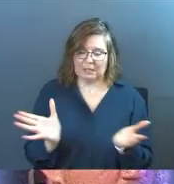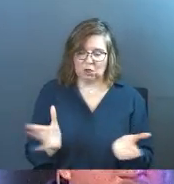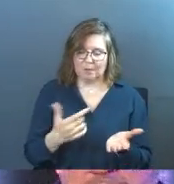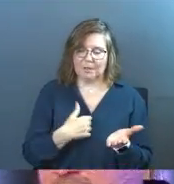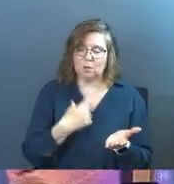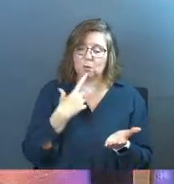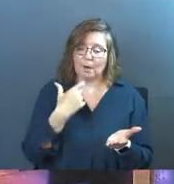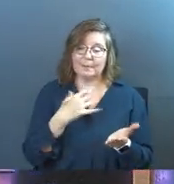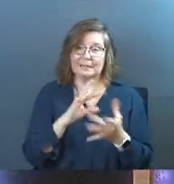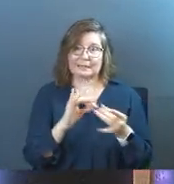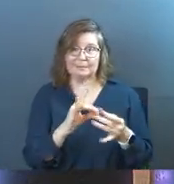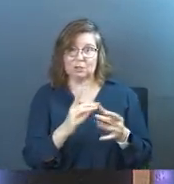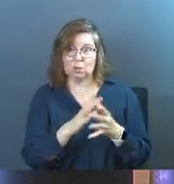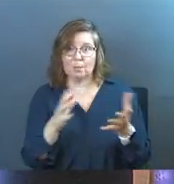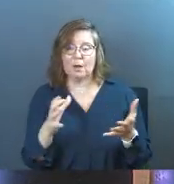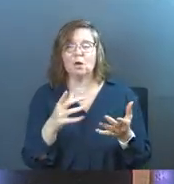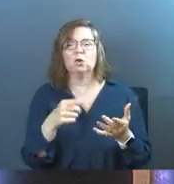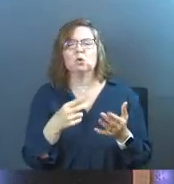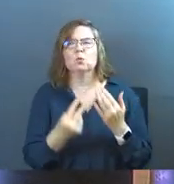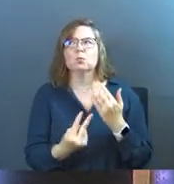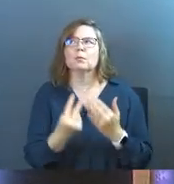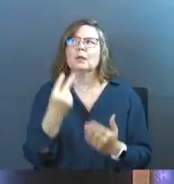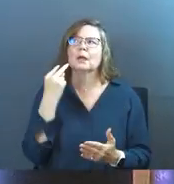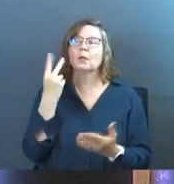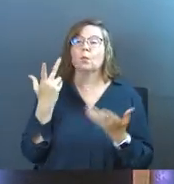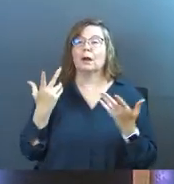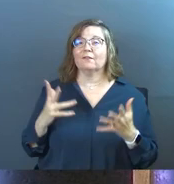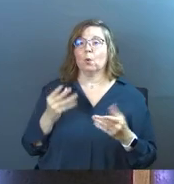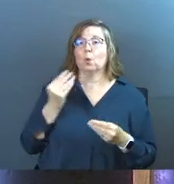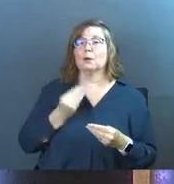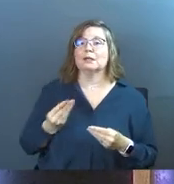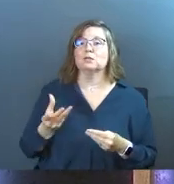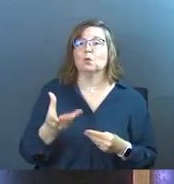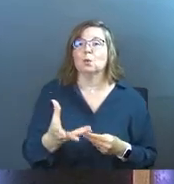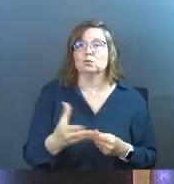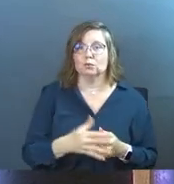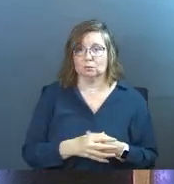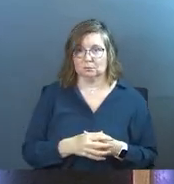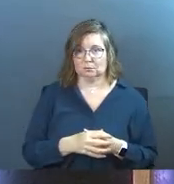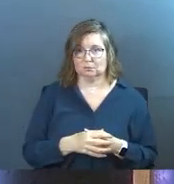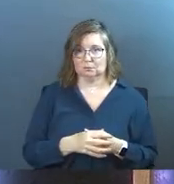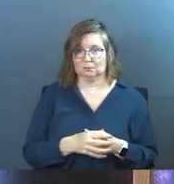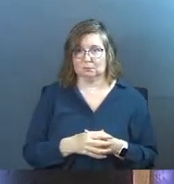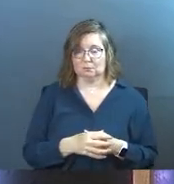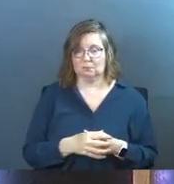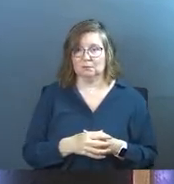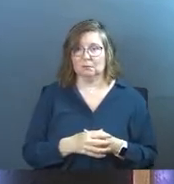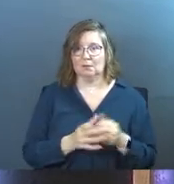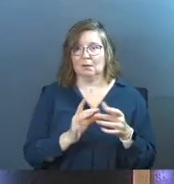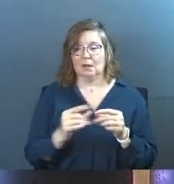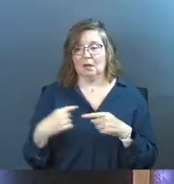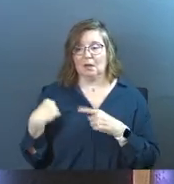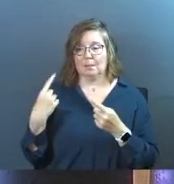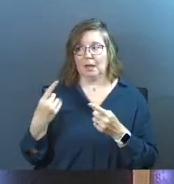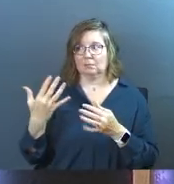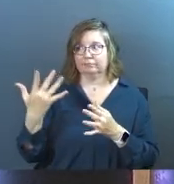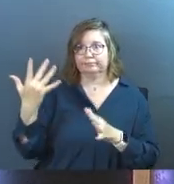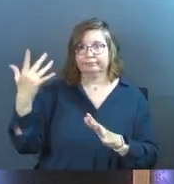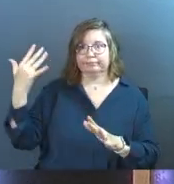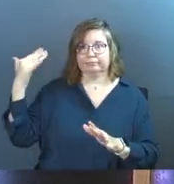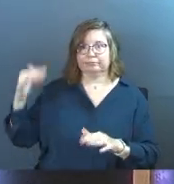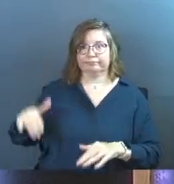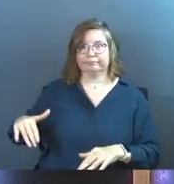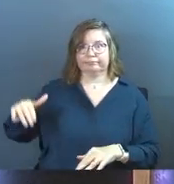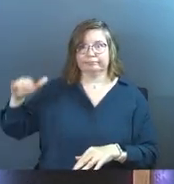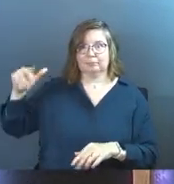encouraged me. He's like, you want me to speak so much? How about you reflect on what I've already said to you? How about you go back across your life?